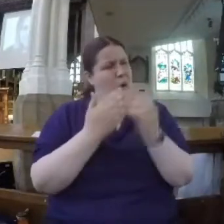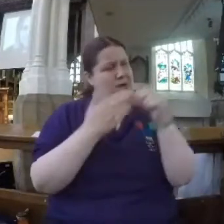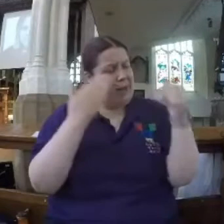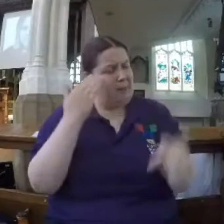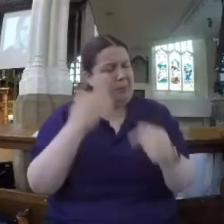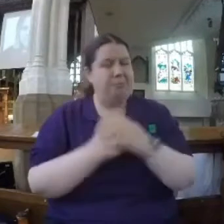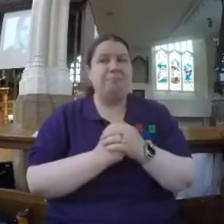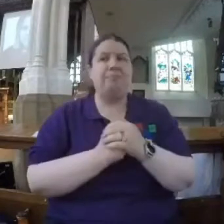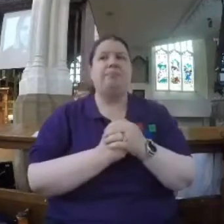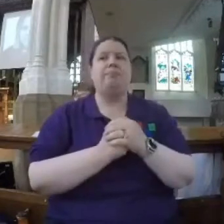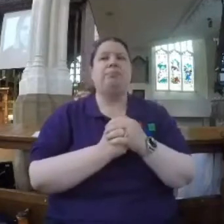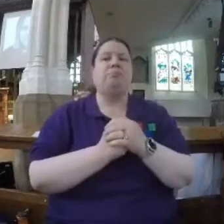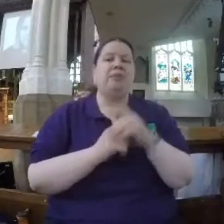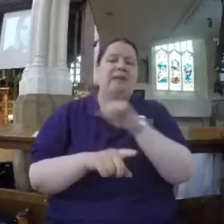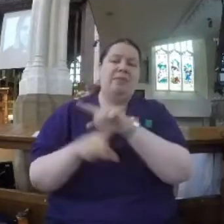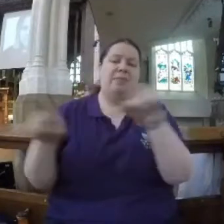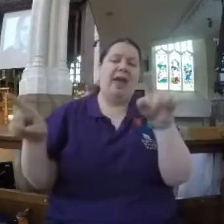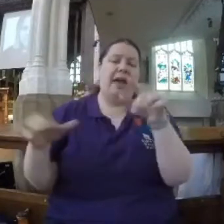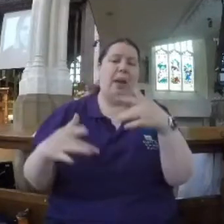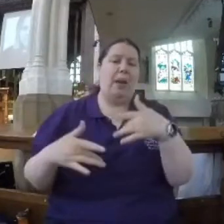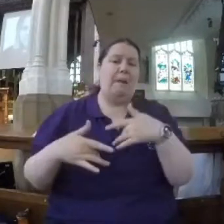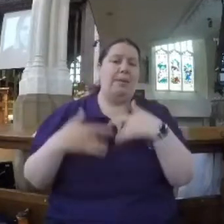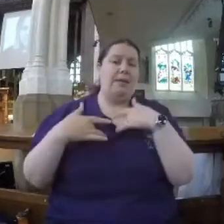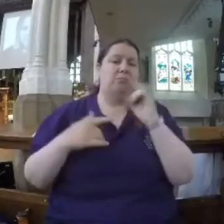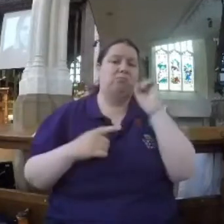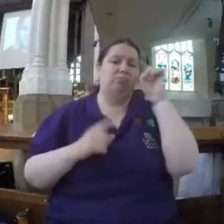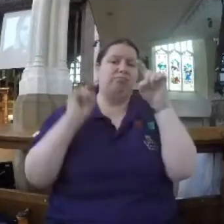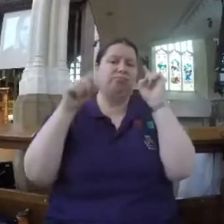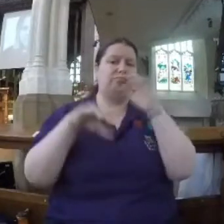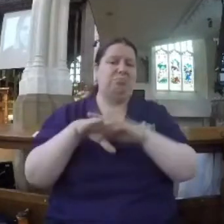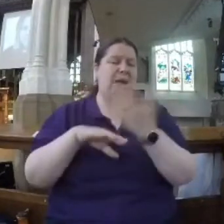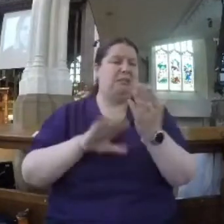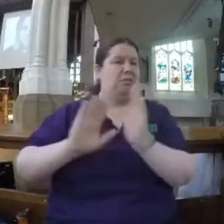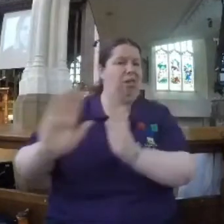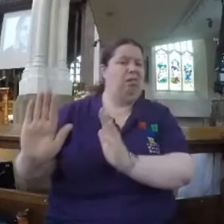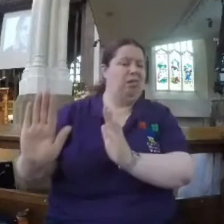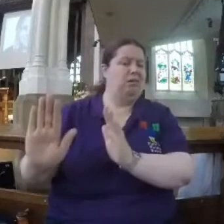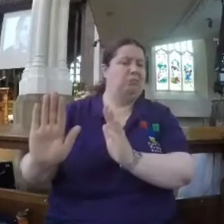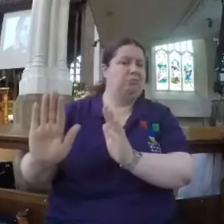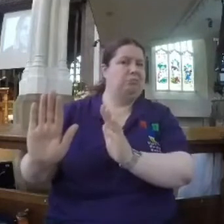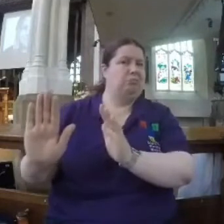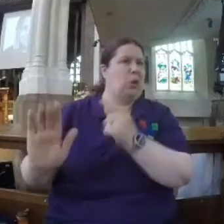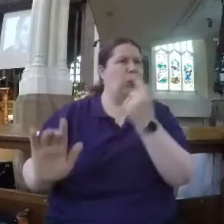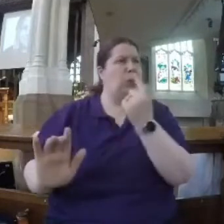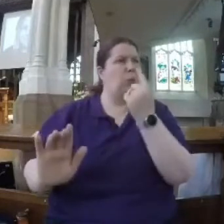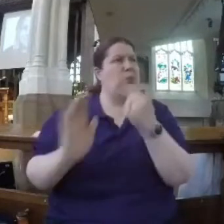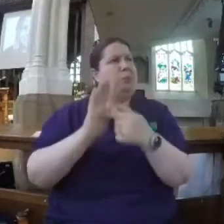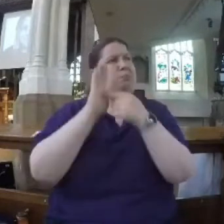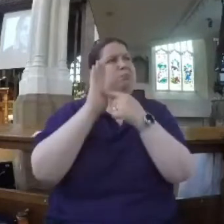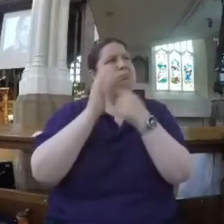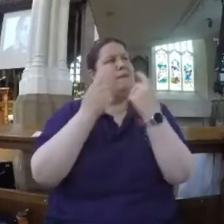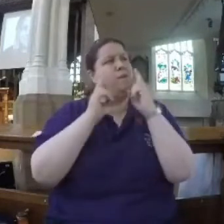You know, if other people's opinions don't actually matter, we have to ask ourselves, well whose opinion does matter?